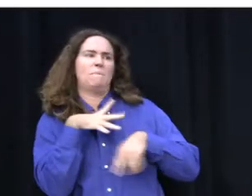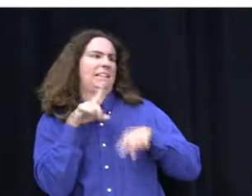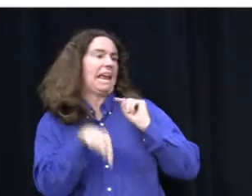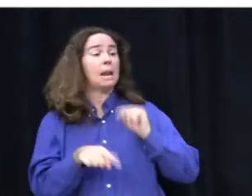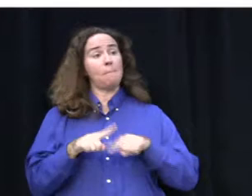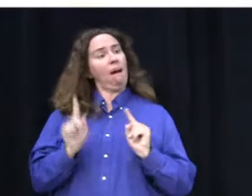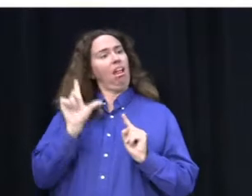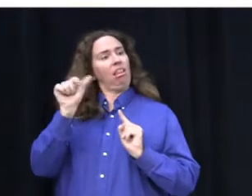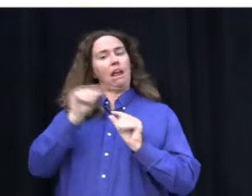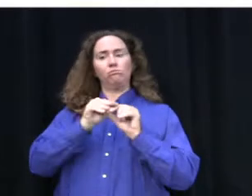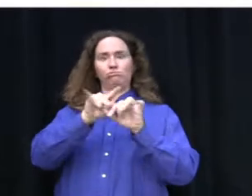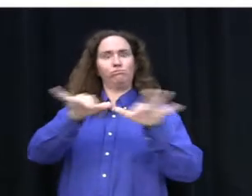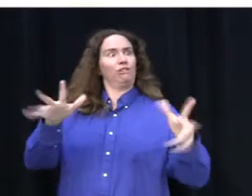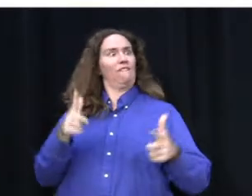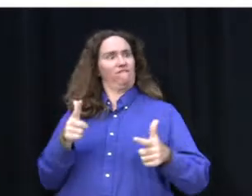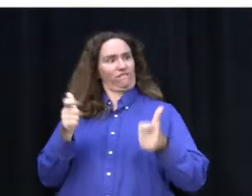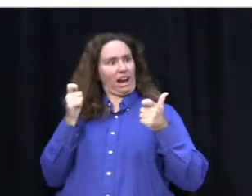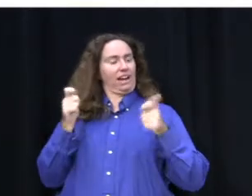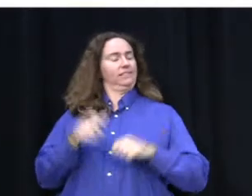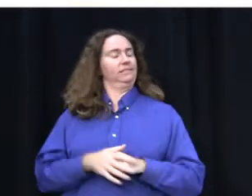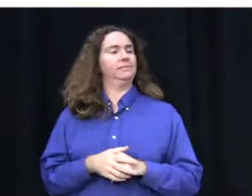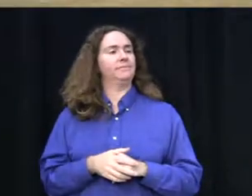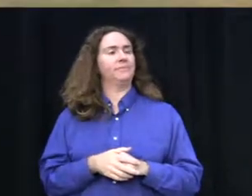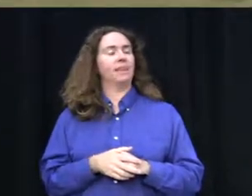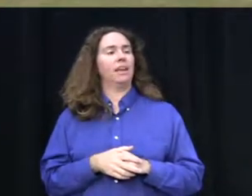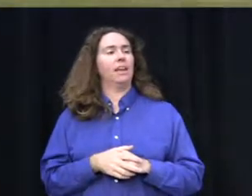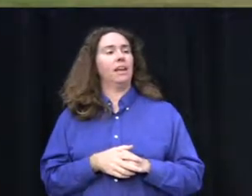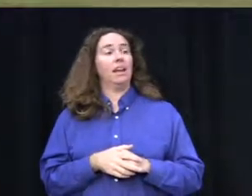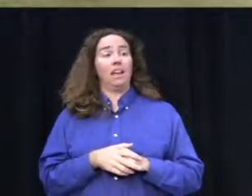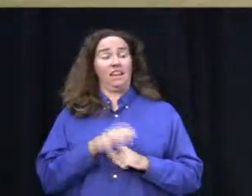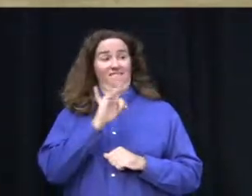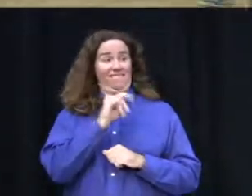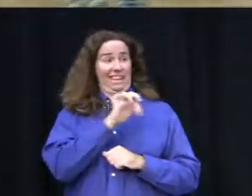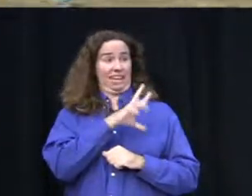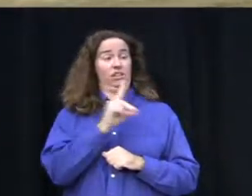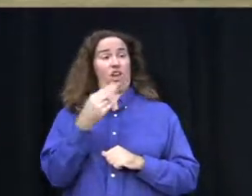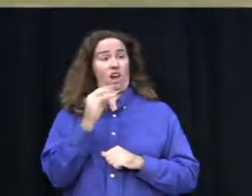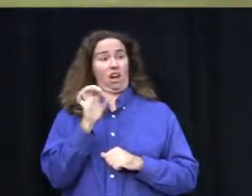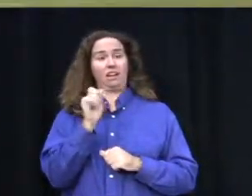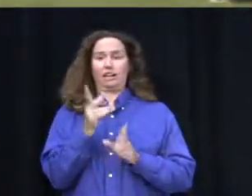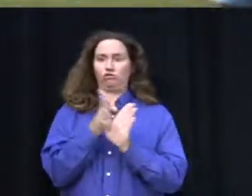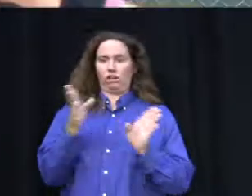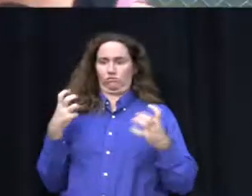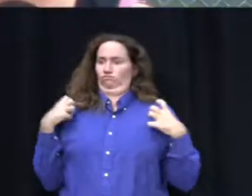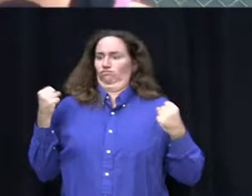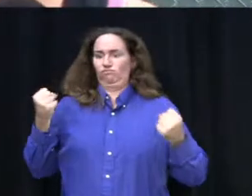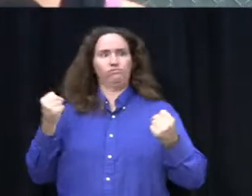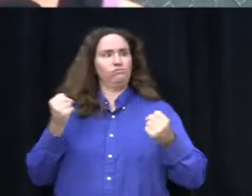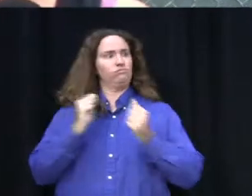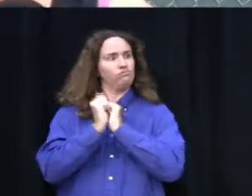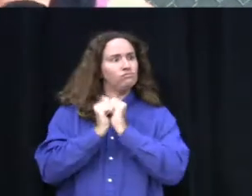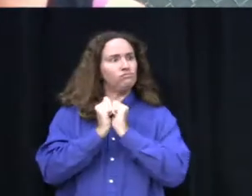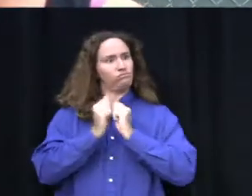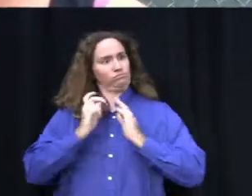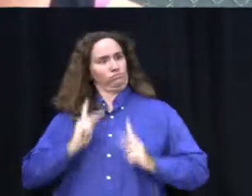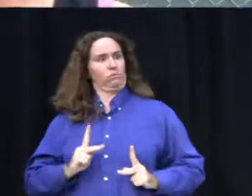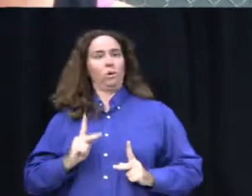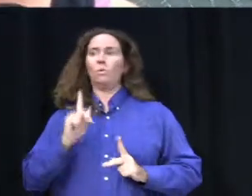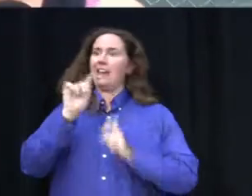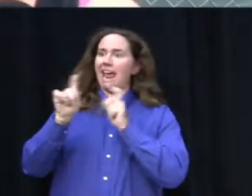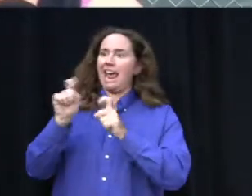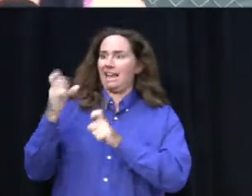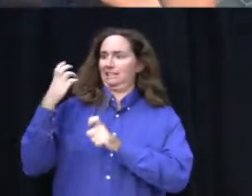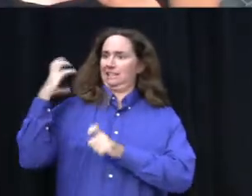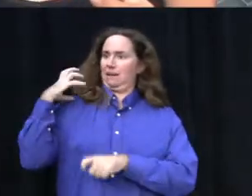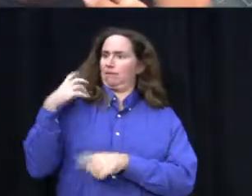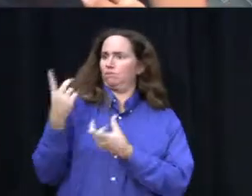but eventually spread quite quickly amongst the English women. Field hockey is a game for an overall athlete. We spoke with the captains to inform us about